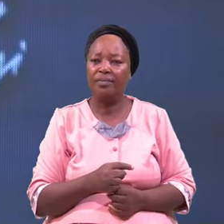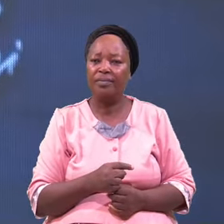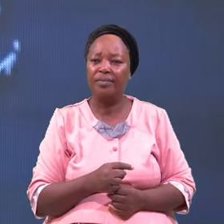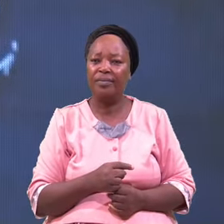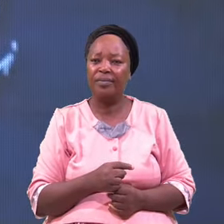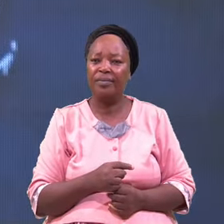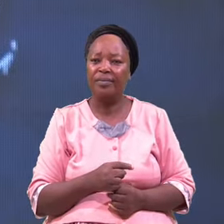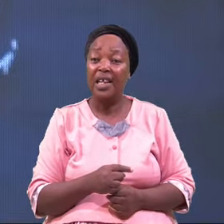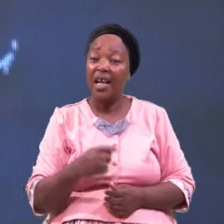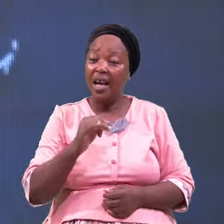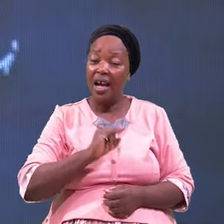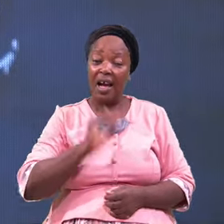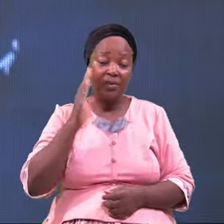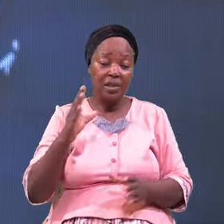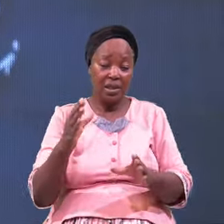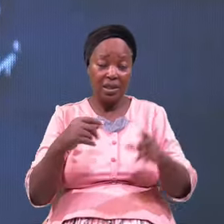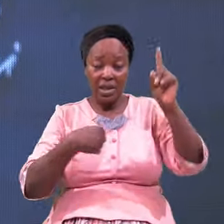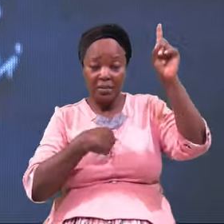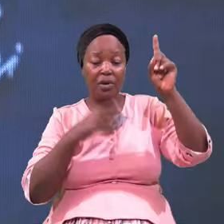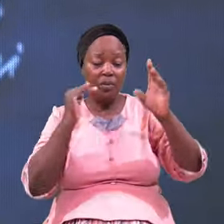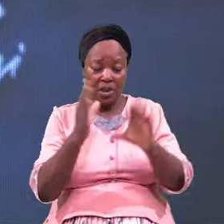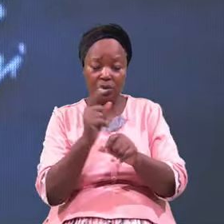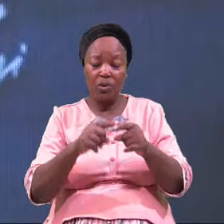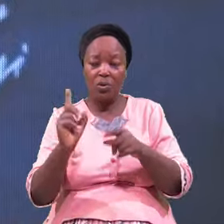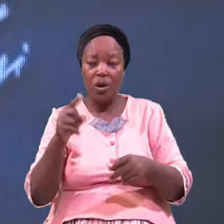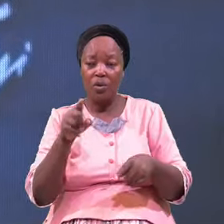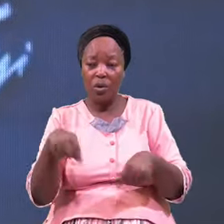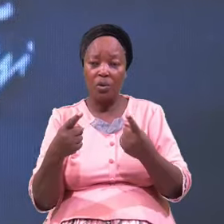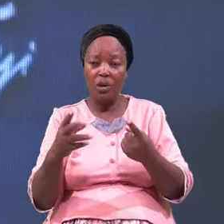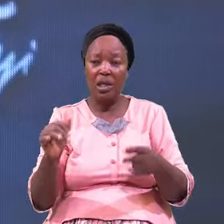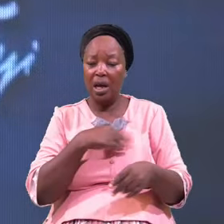I Will Take You To Where You Are Going And Bring You Back